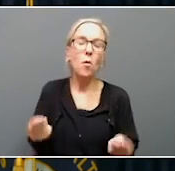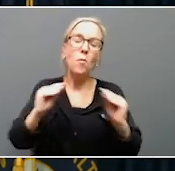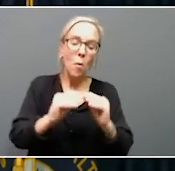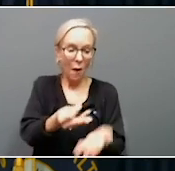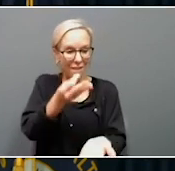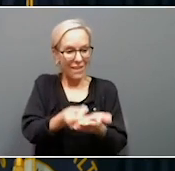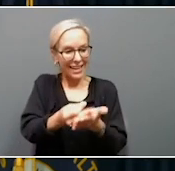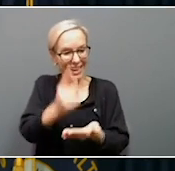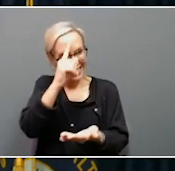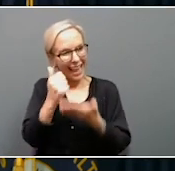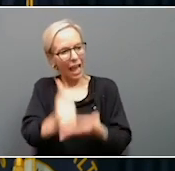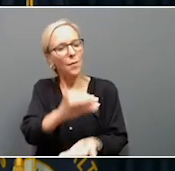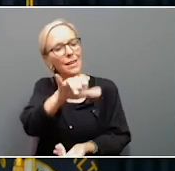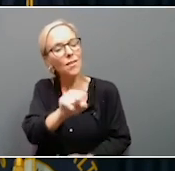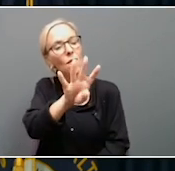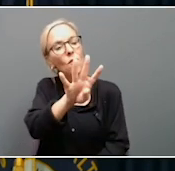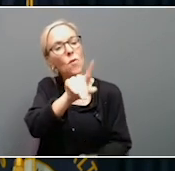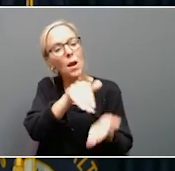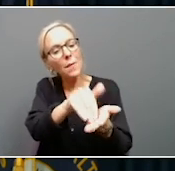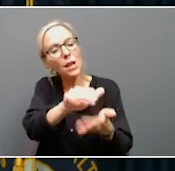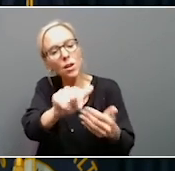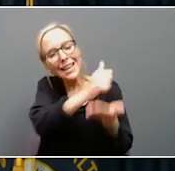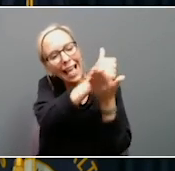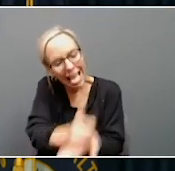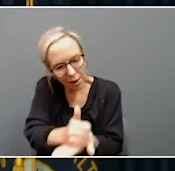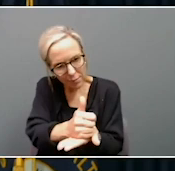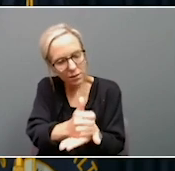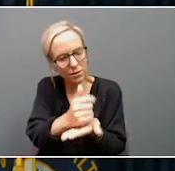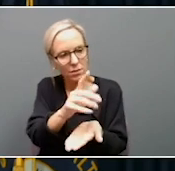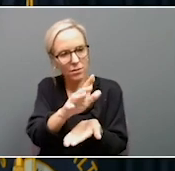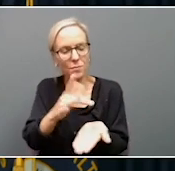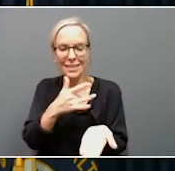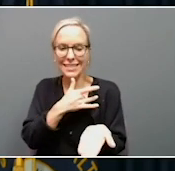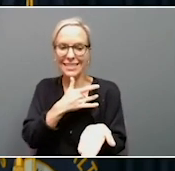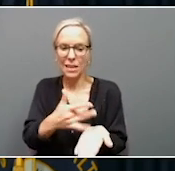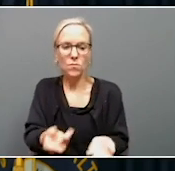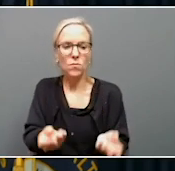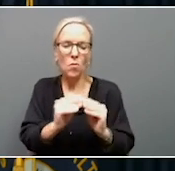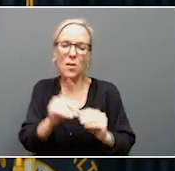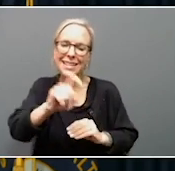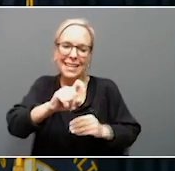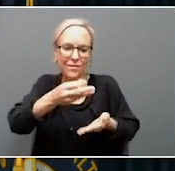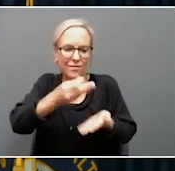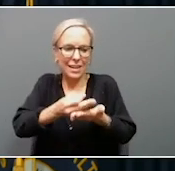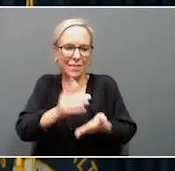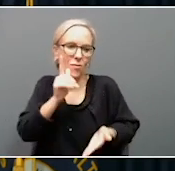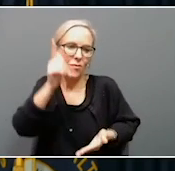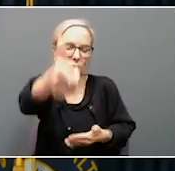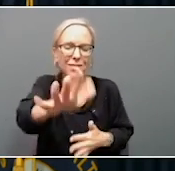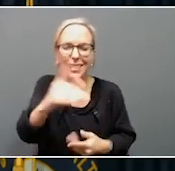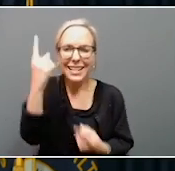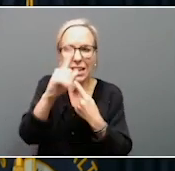answer. That $41 million ought to help. But there's likely more that's going to be needed in the future because, again, think about the